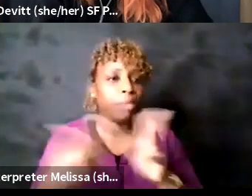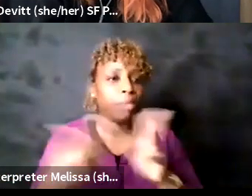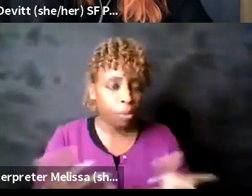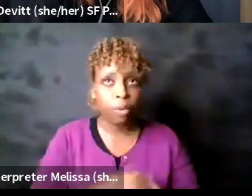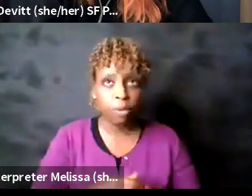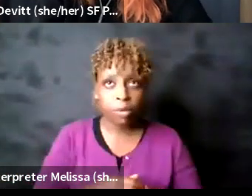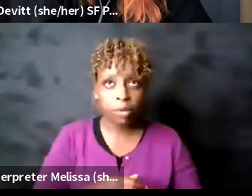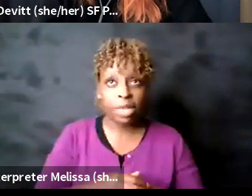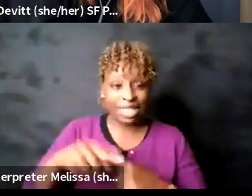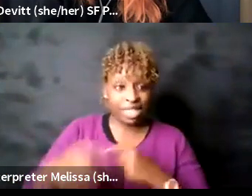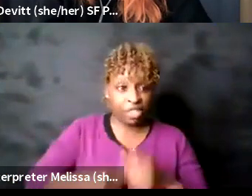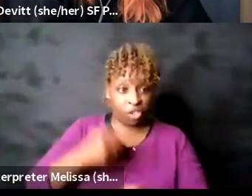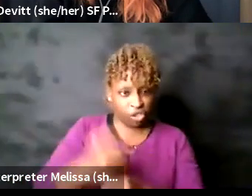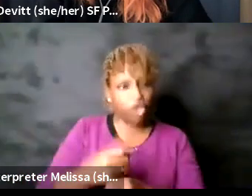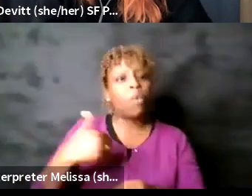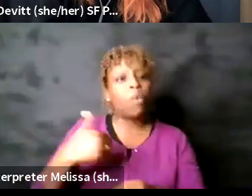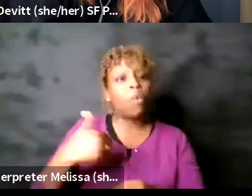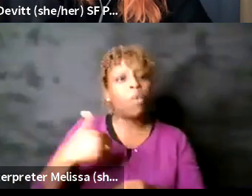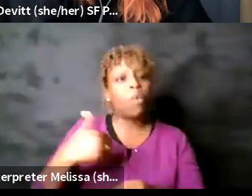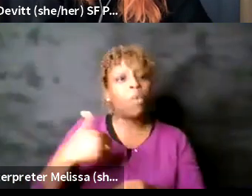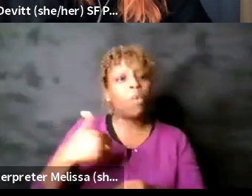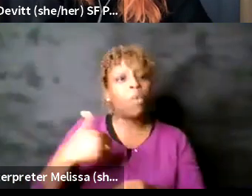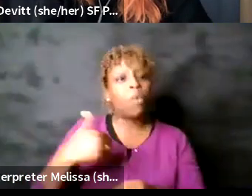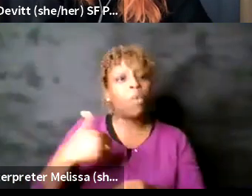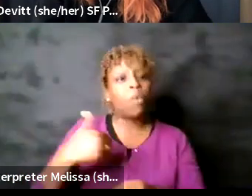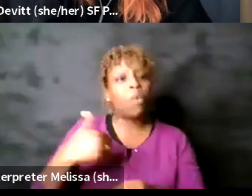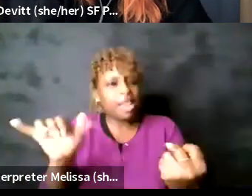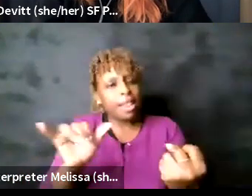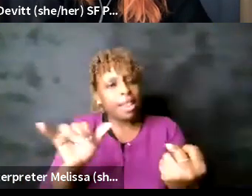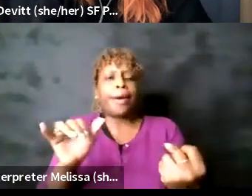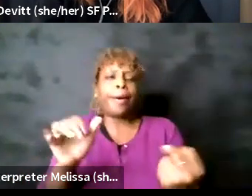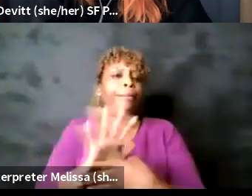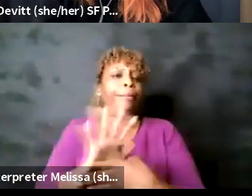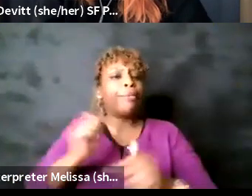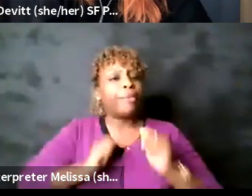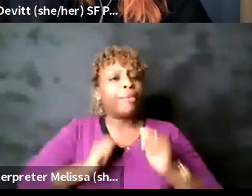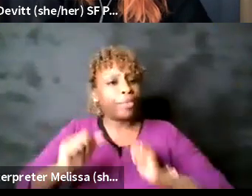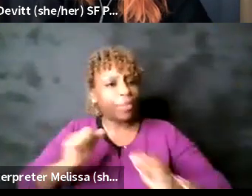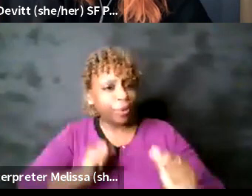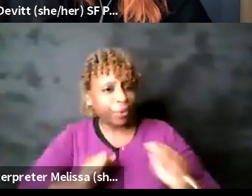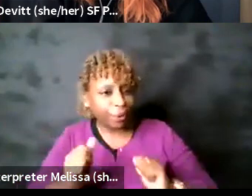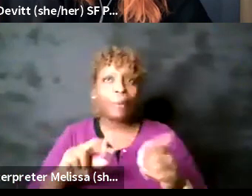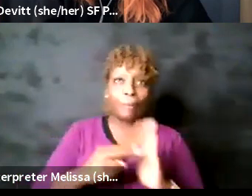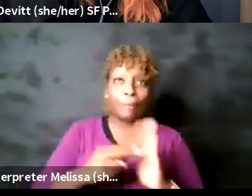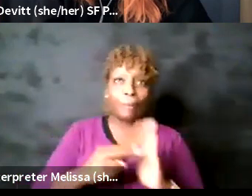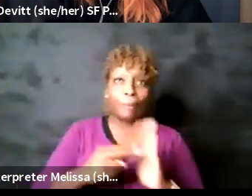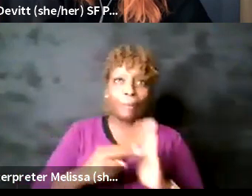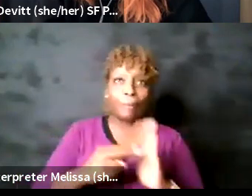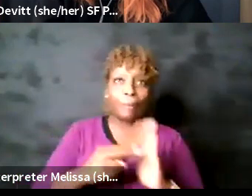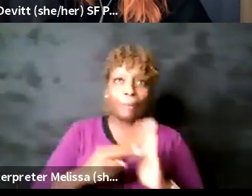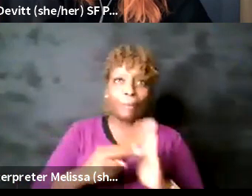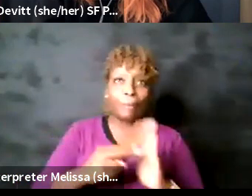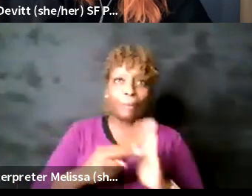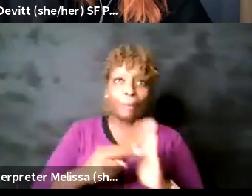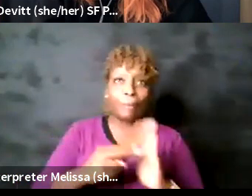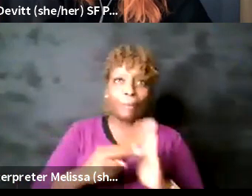season uh kind of like a drive-in movie theater experience where you're listening in the like from the radio audio in your car and watching from your